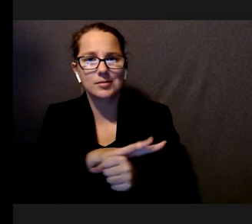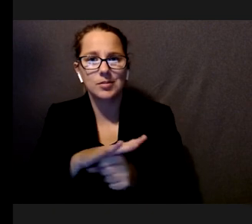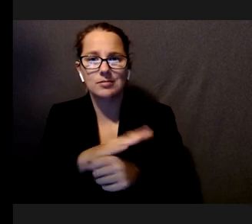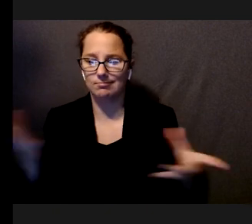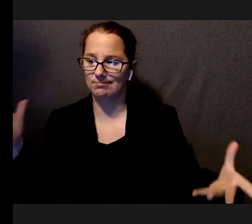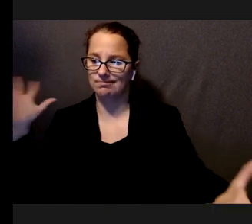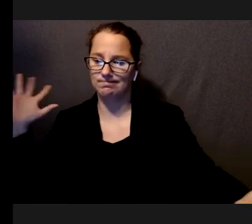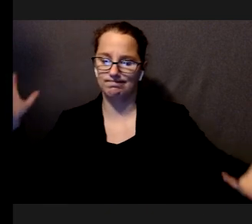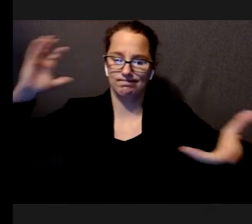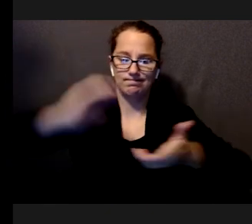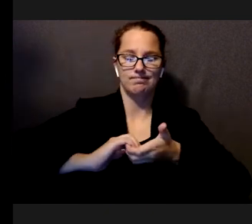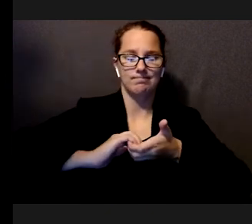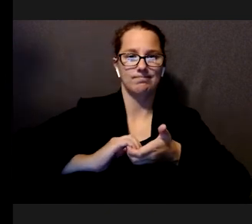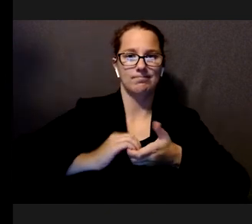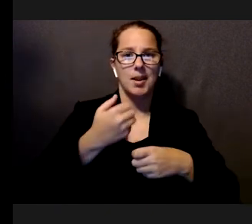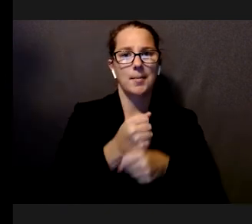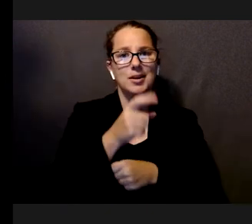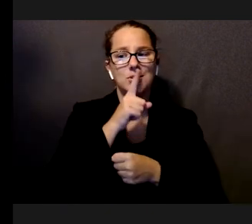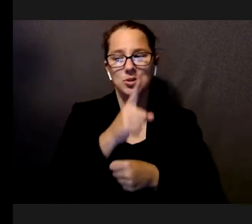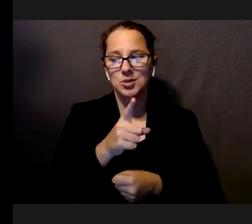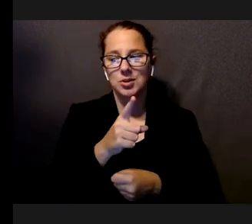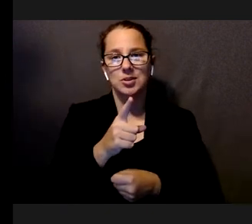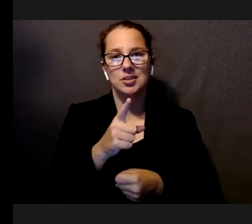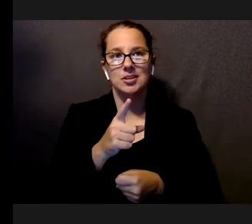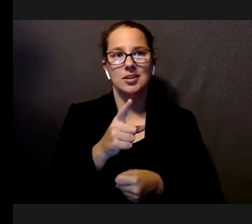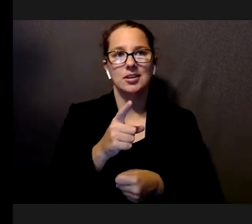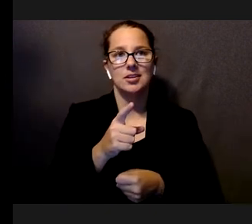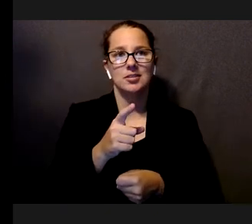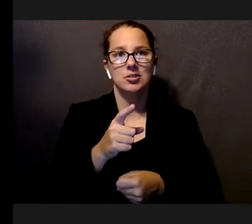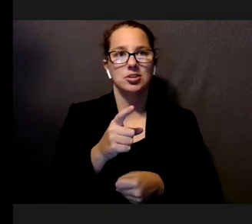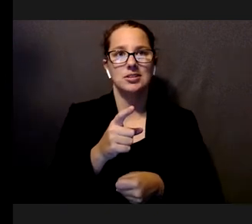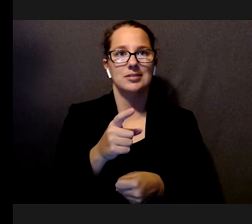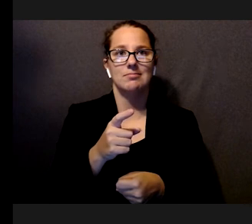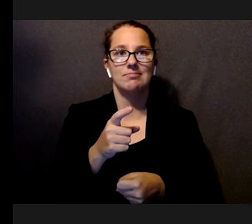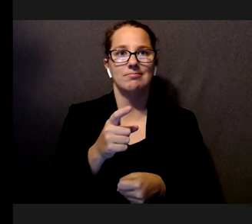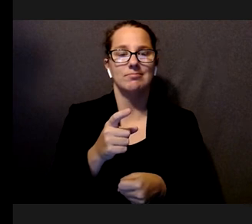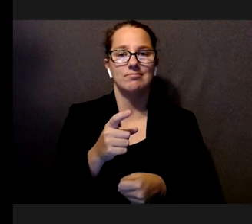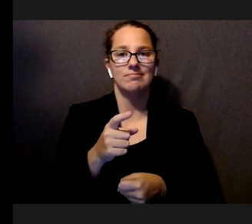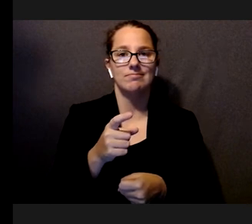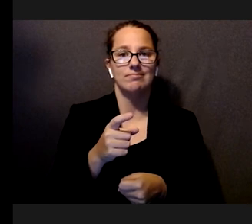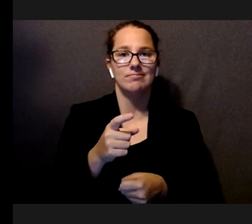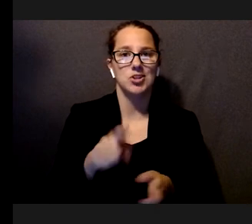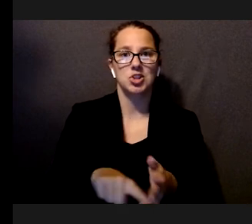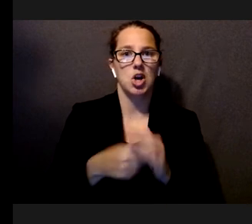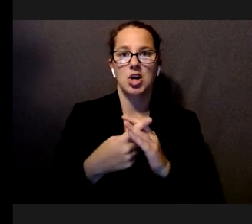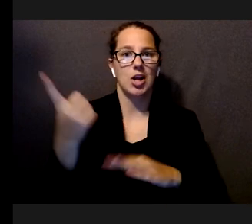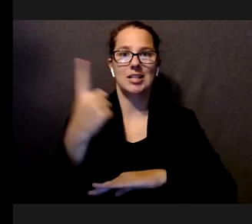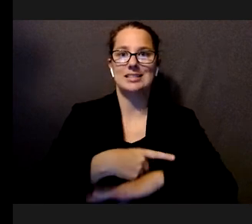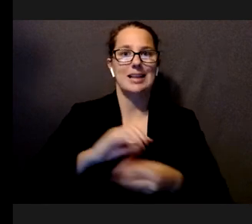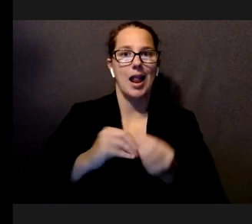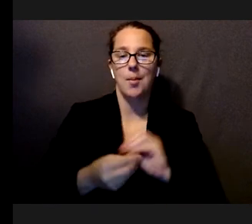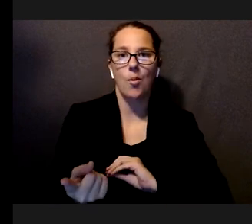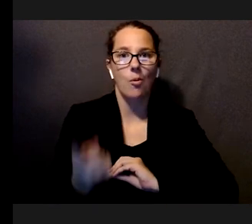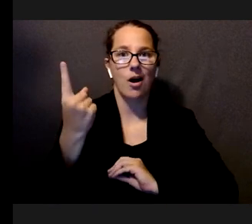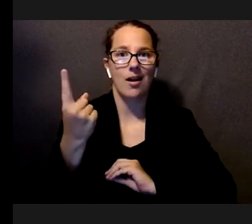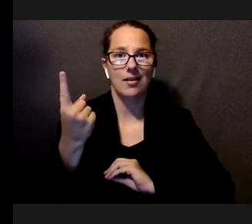space. And to make sure that we are, from day one, day zero, even, we are thinking and